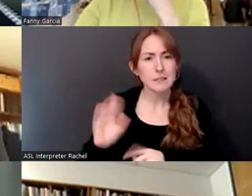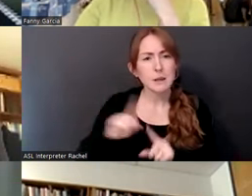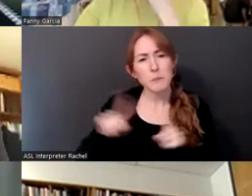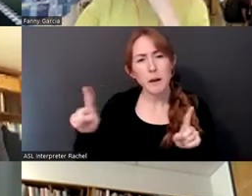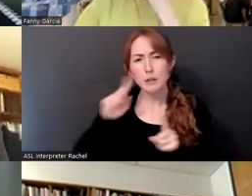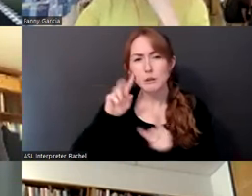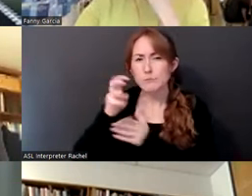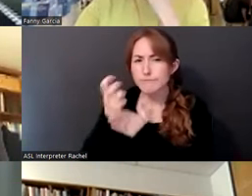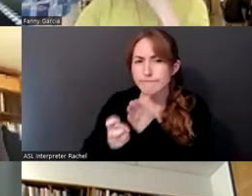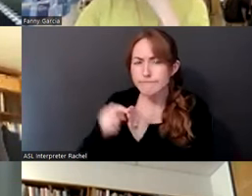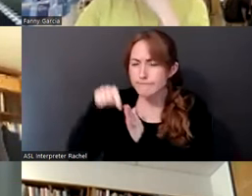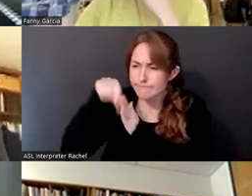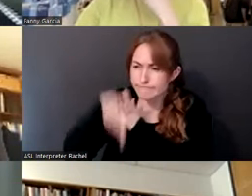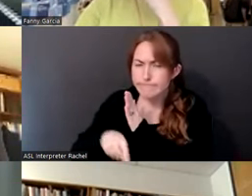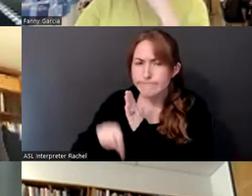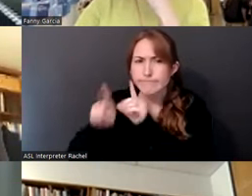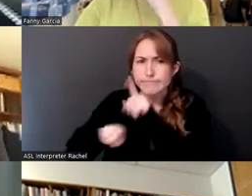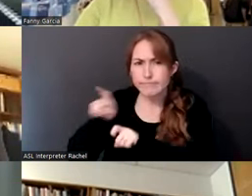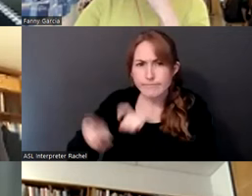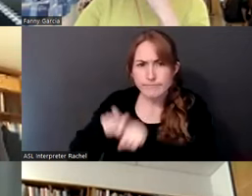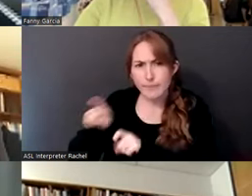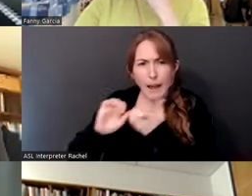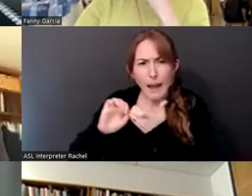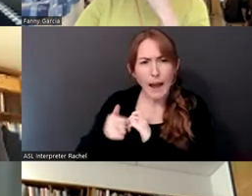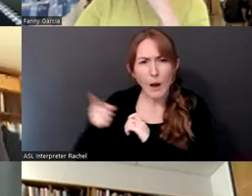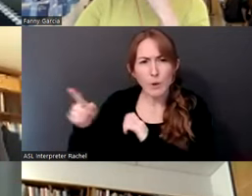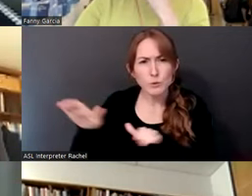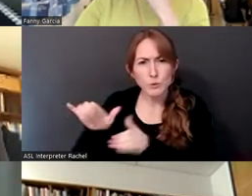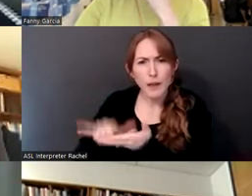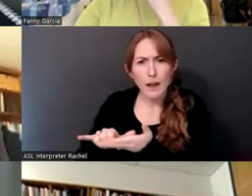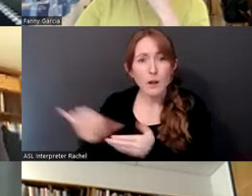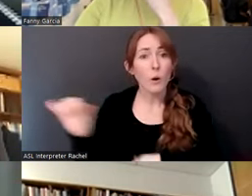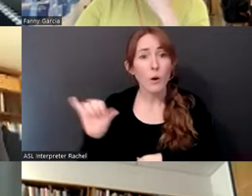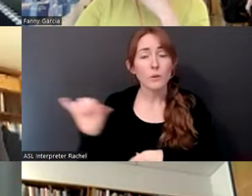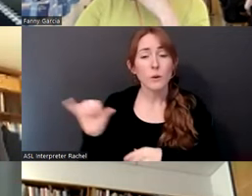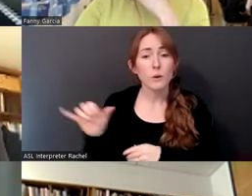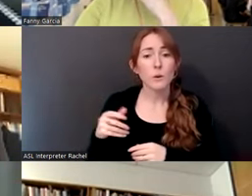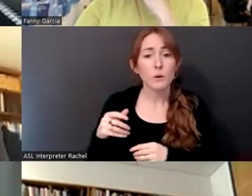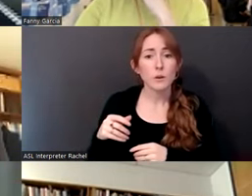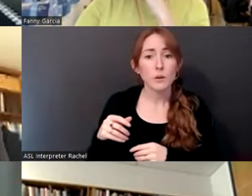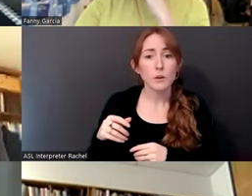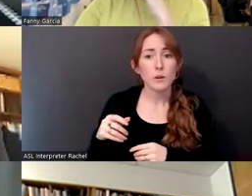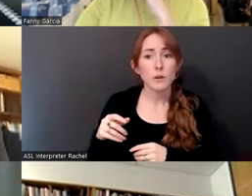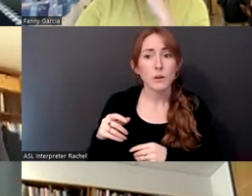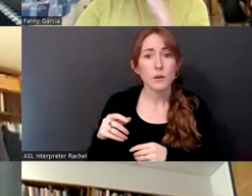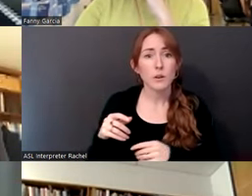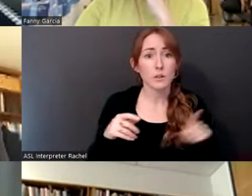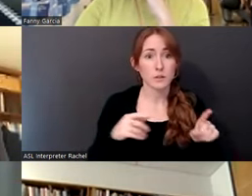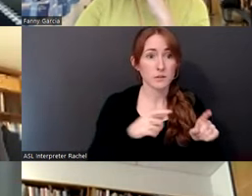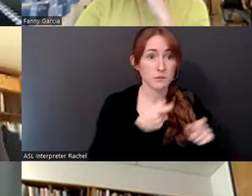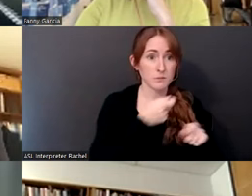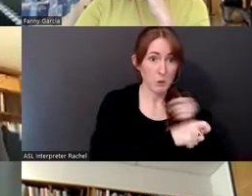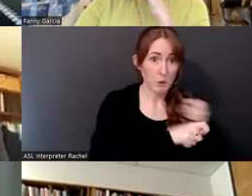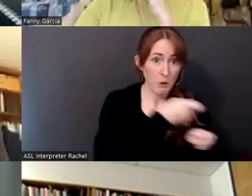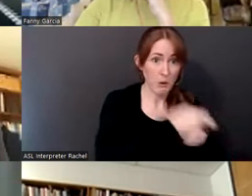turn in something like that. And also how they, they, they turn back again in normal life after that, in